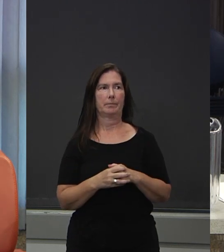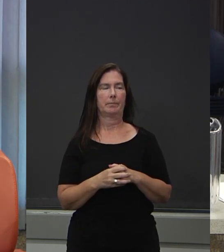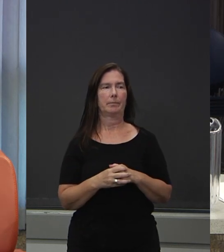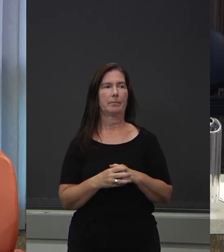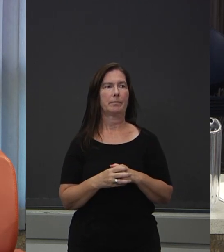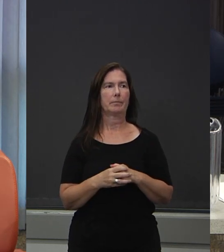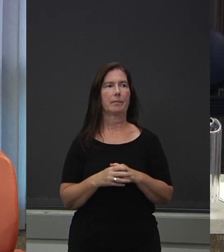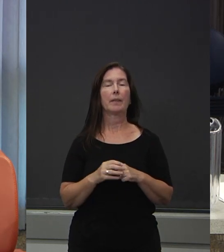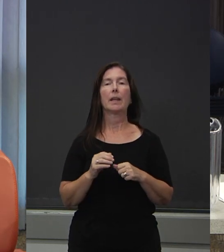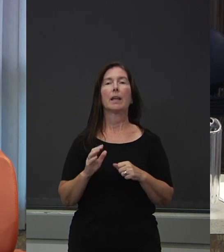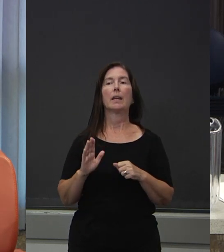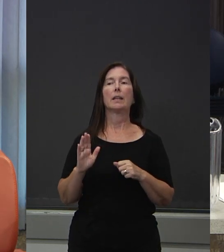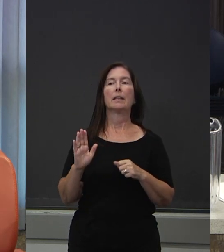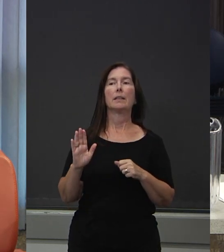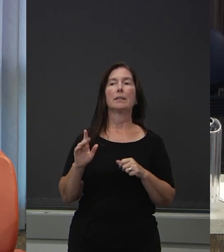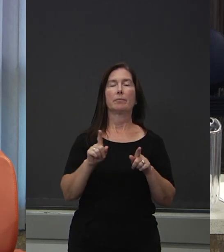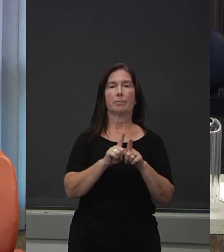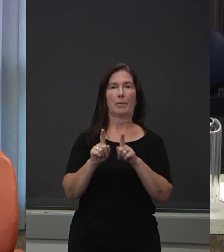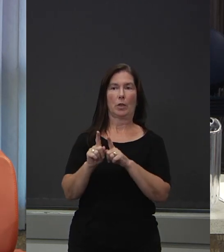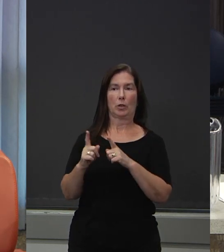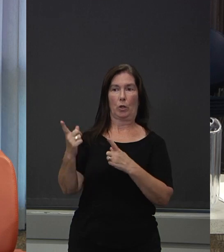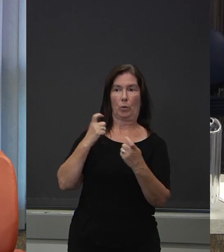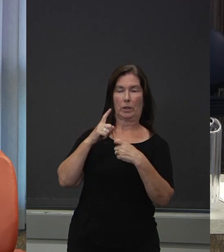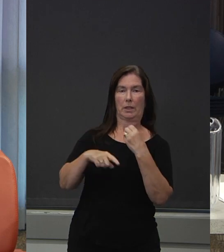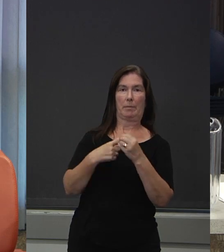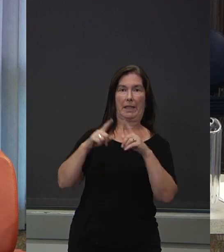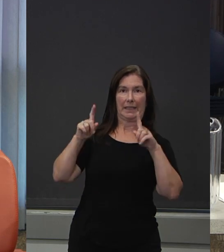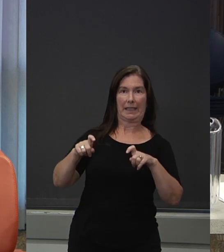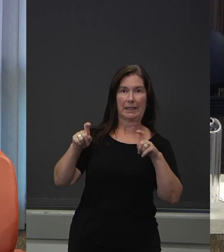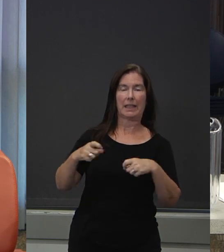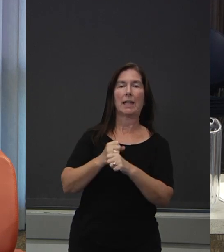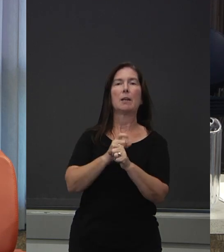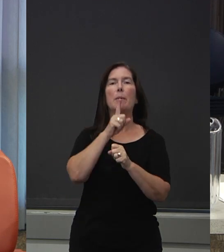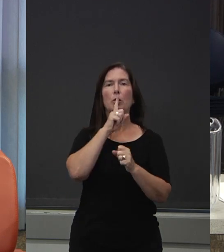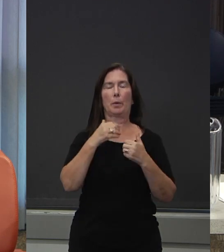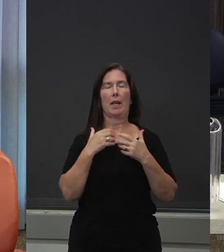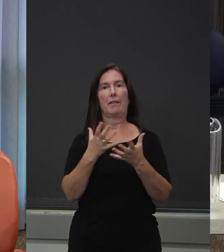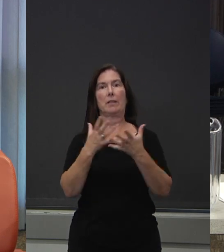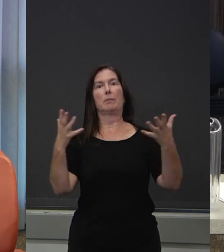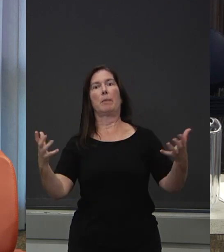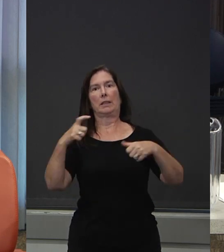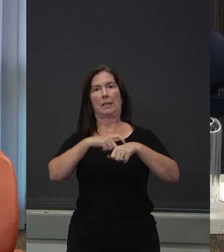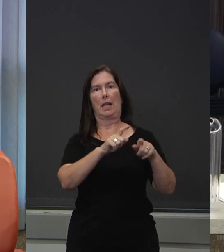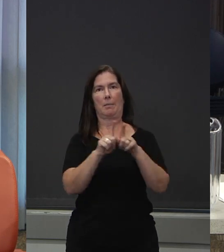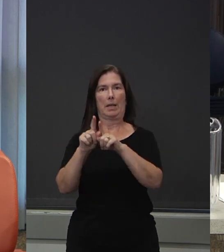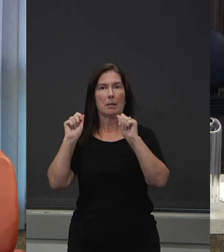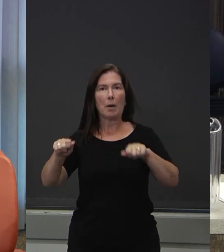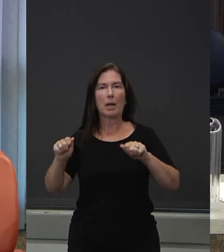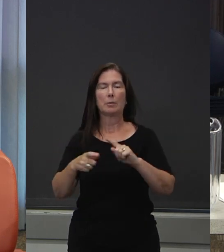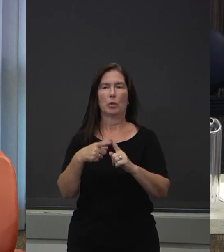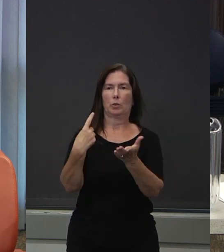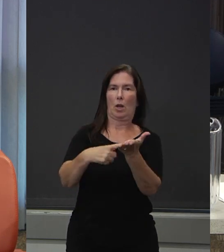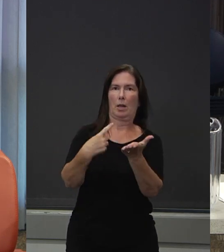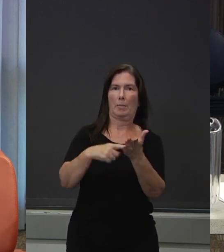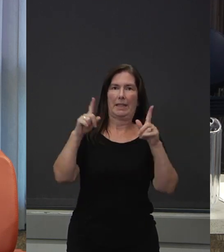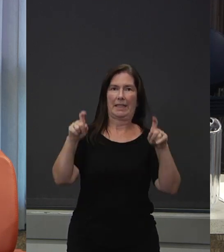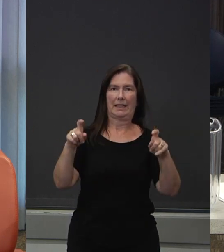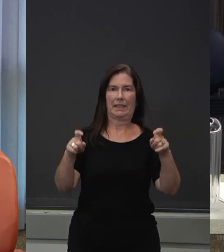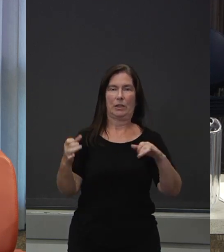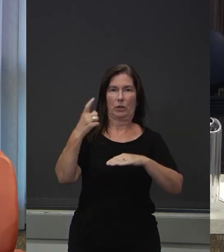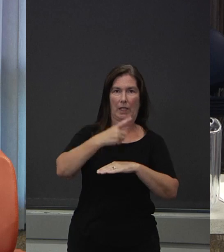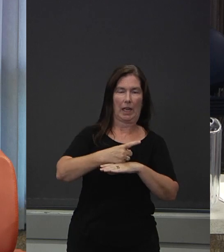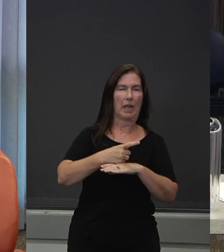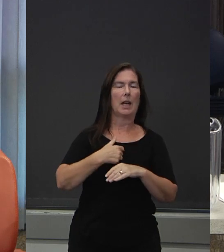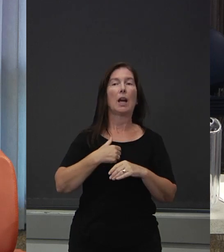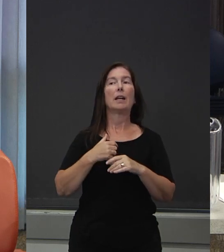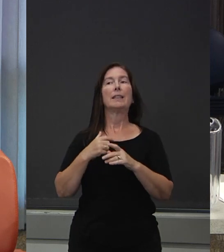We'll take your questions on testing, and we want to make sure that we have as much time as possible to talk about testing today, so we won't